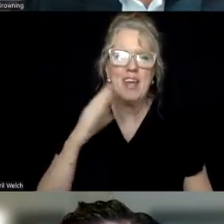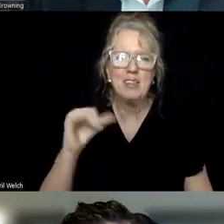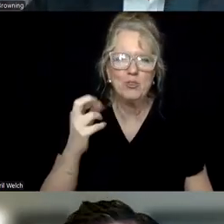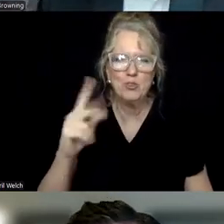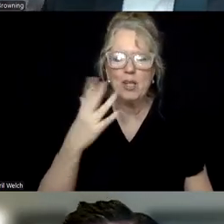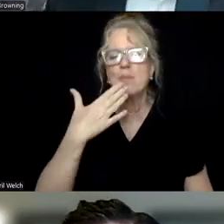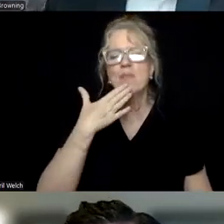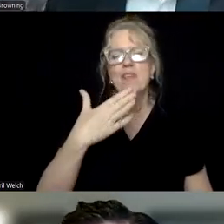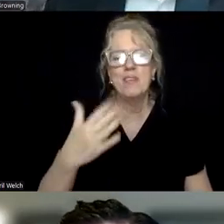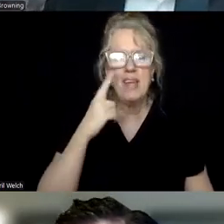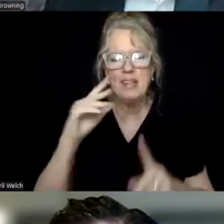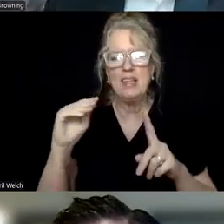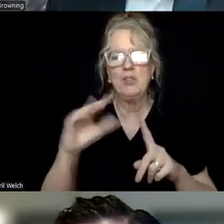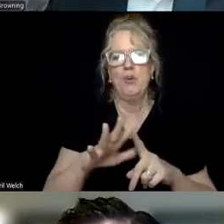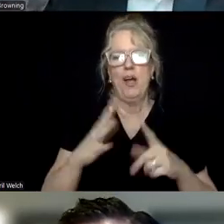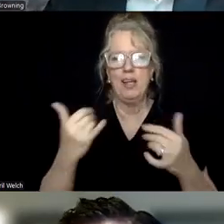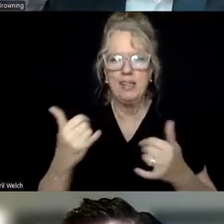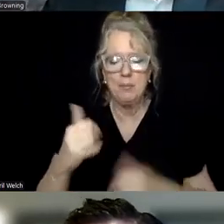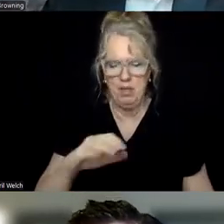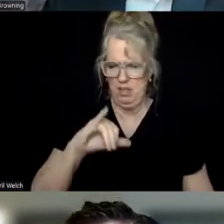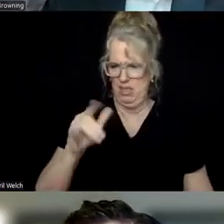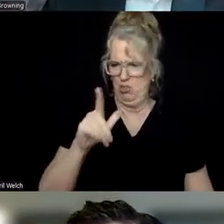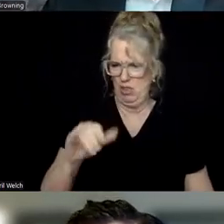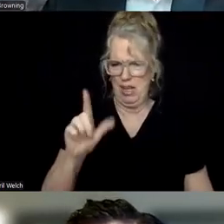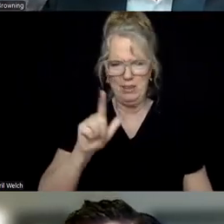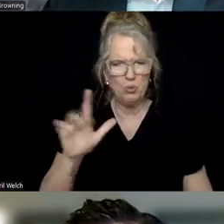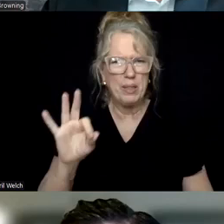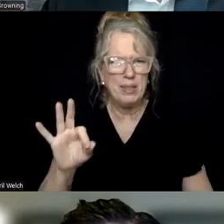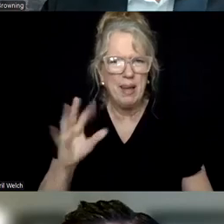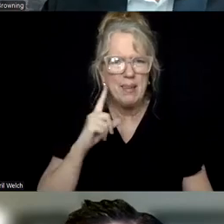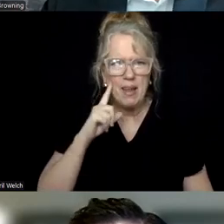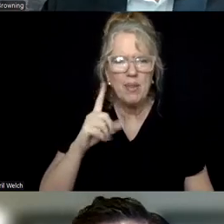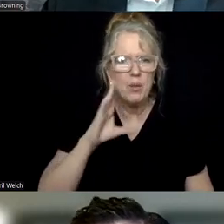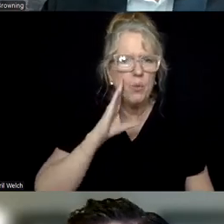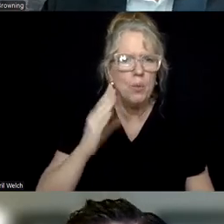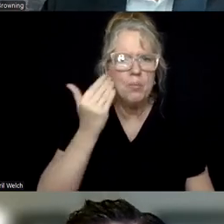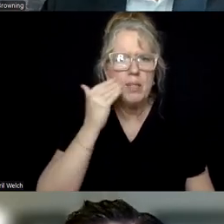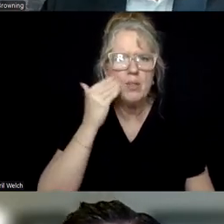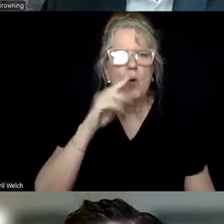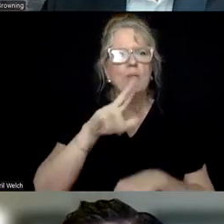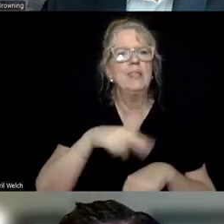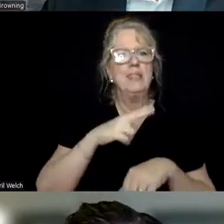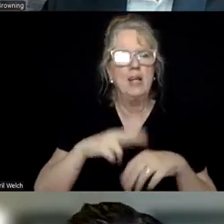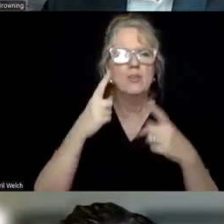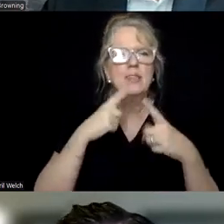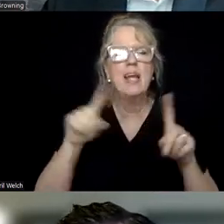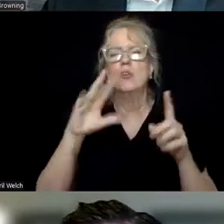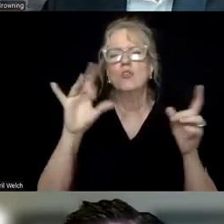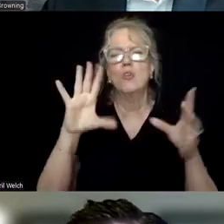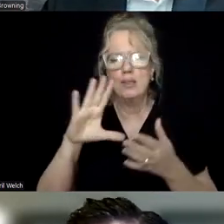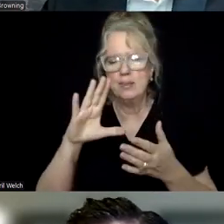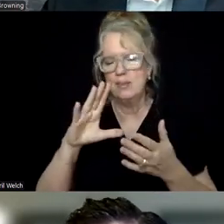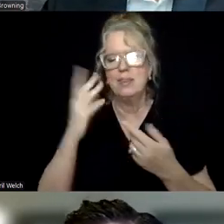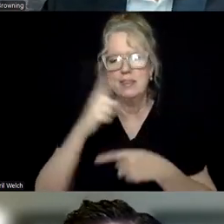And thank you for highlighting this. I guess July 29th is going to be known as like National Announce a Crisis Center Day because